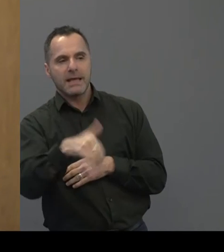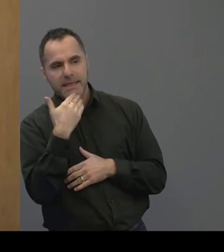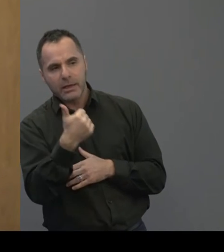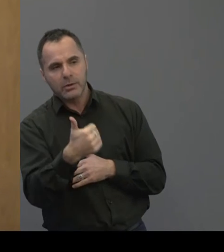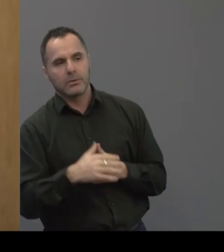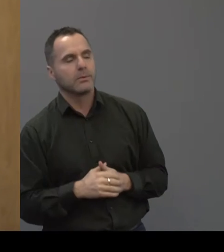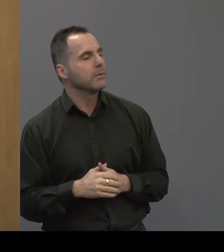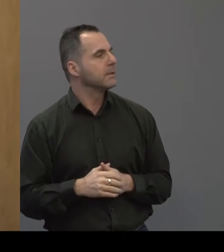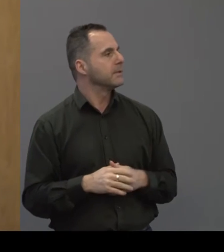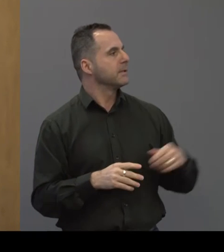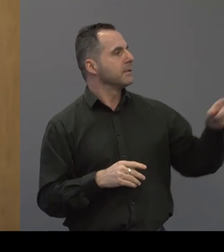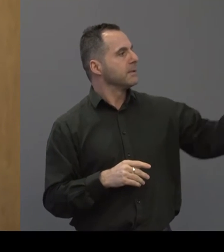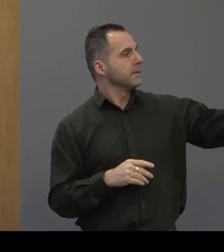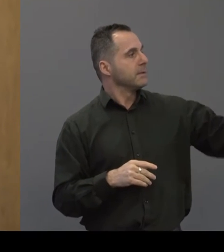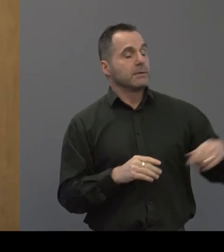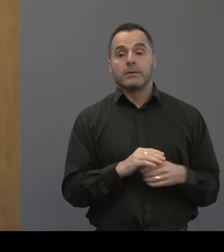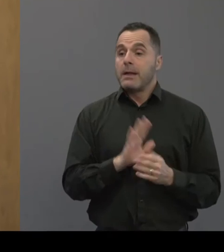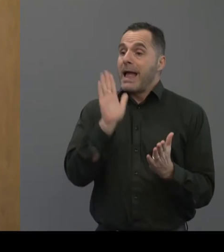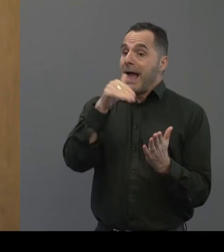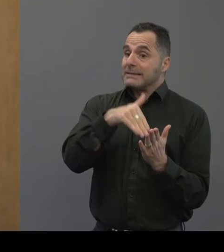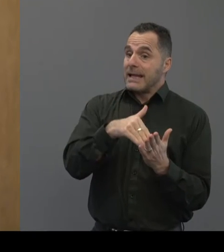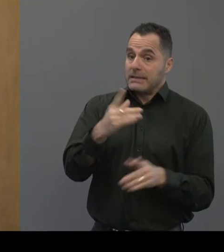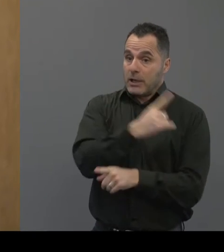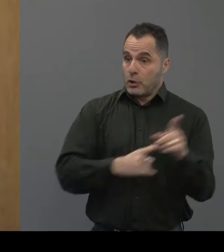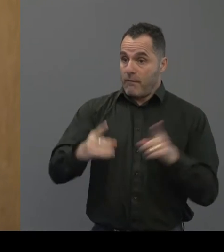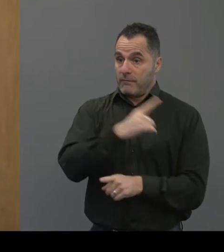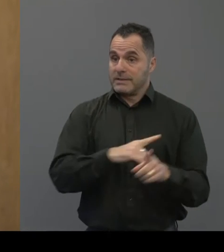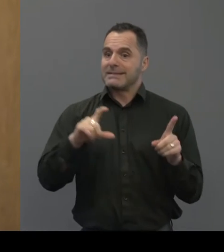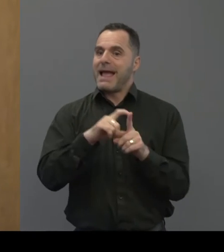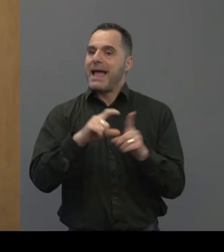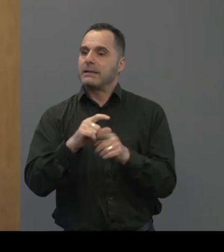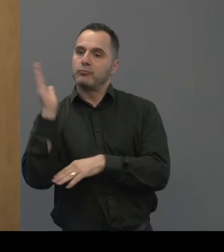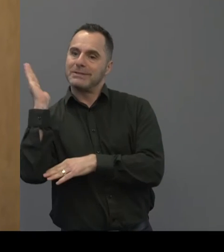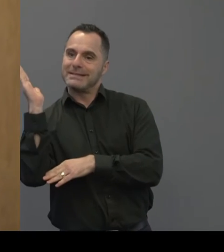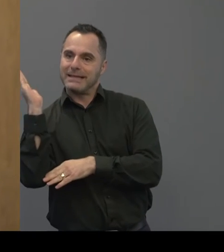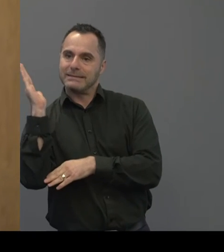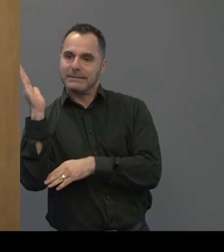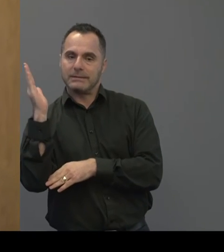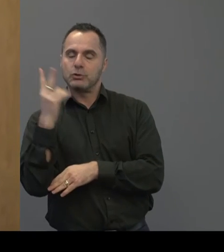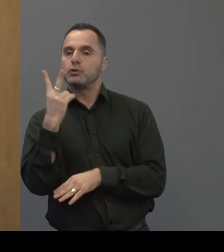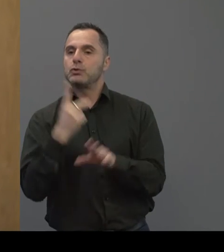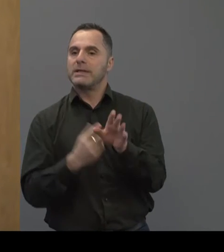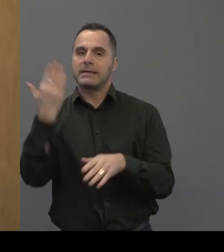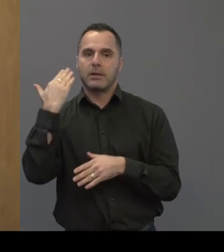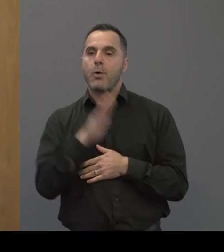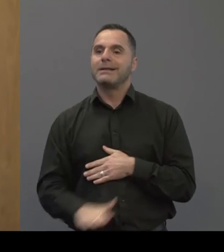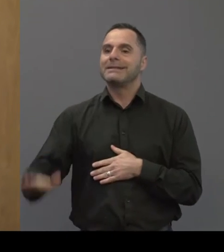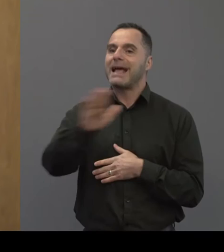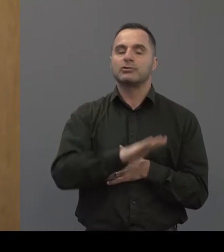Yeah, well, I mean, attending a conference that Deanna presented at a couple of years ago in the States, I mentioned before, the National Hearing Conservation